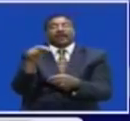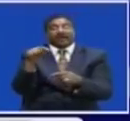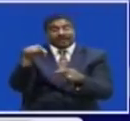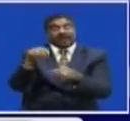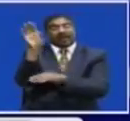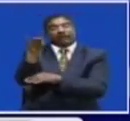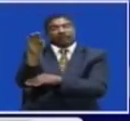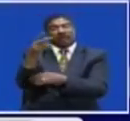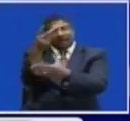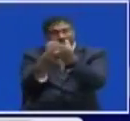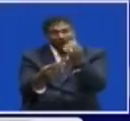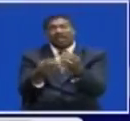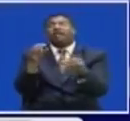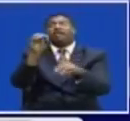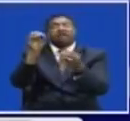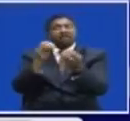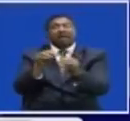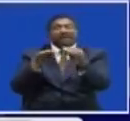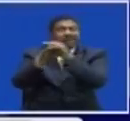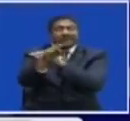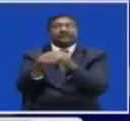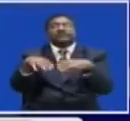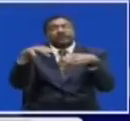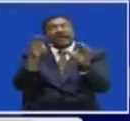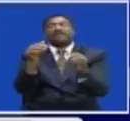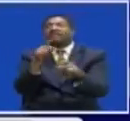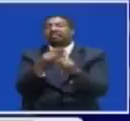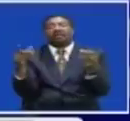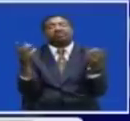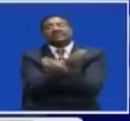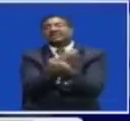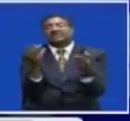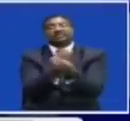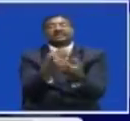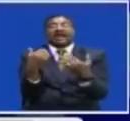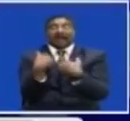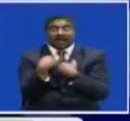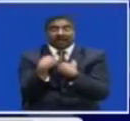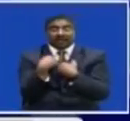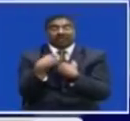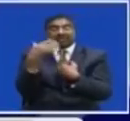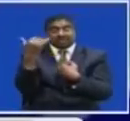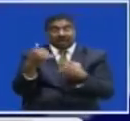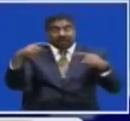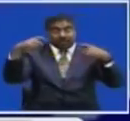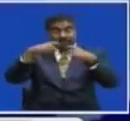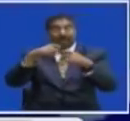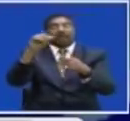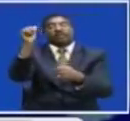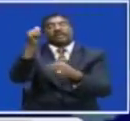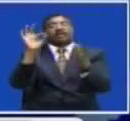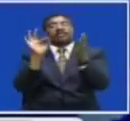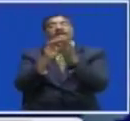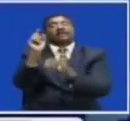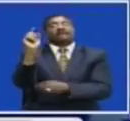Both Teams Created Numerous Chances But They Were Shired At Goal Zanako Are Still On Top Of The Stream A With The Ten Points